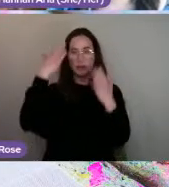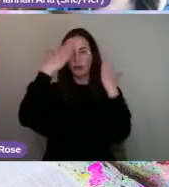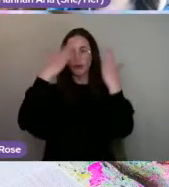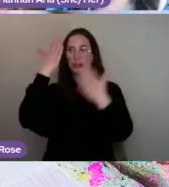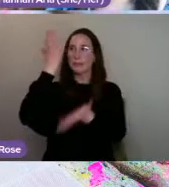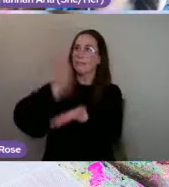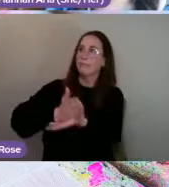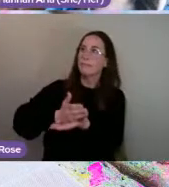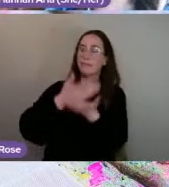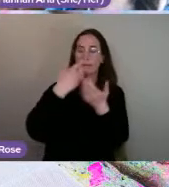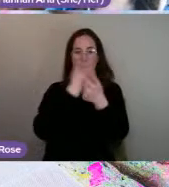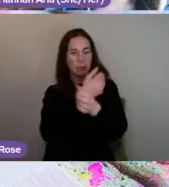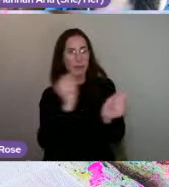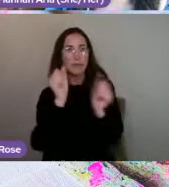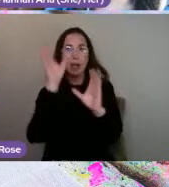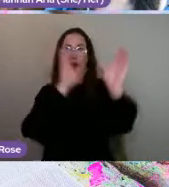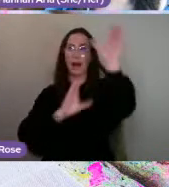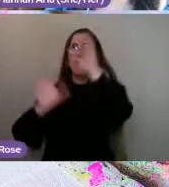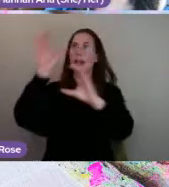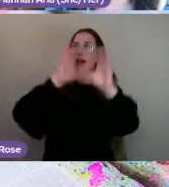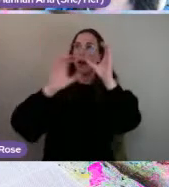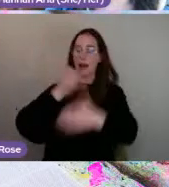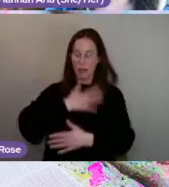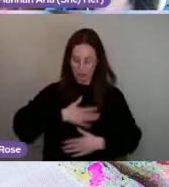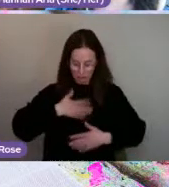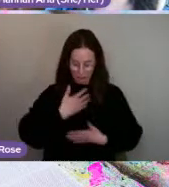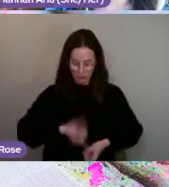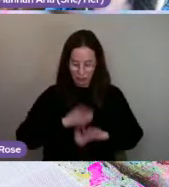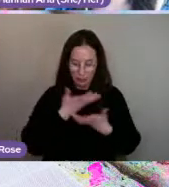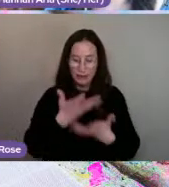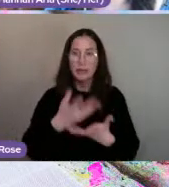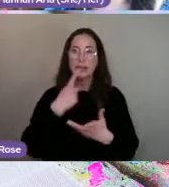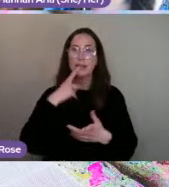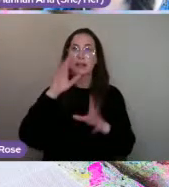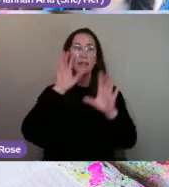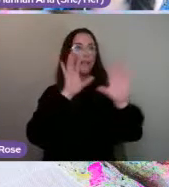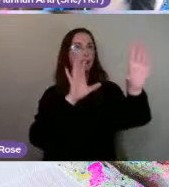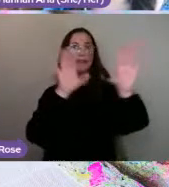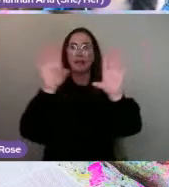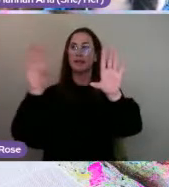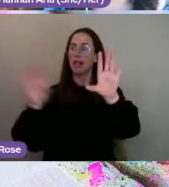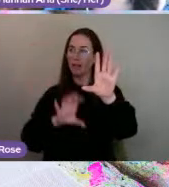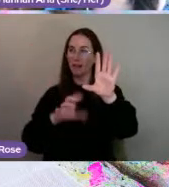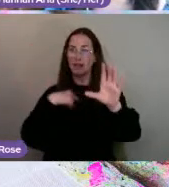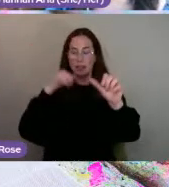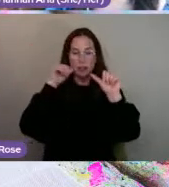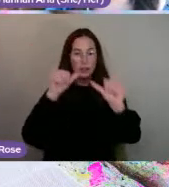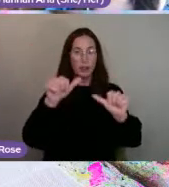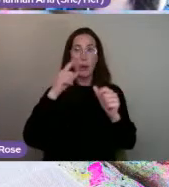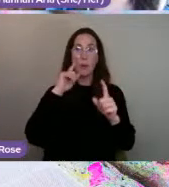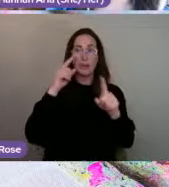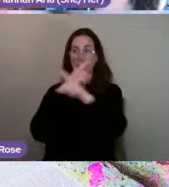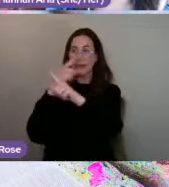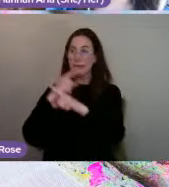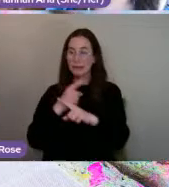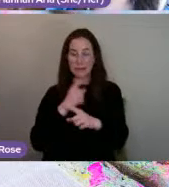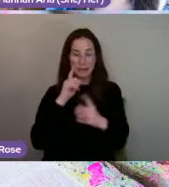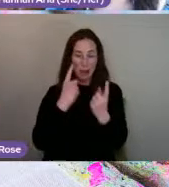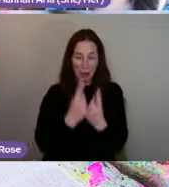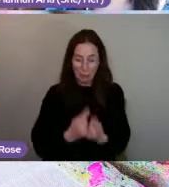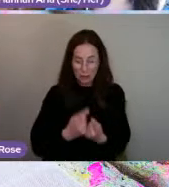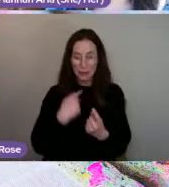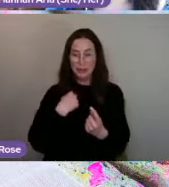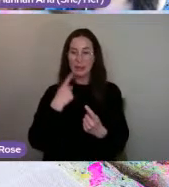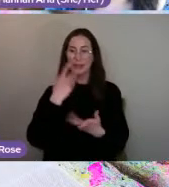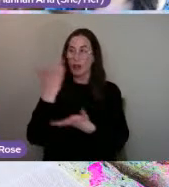sometimes full of explosive colours and emotions. There are familiar faces, yet obscure objects, sights and conversations. Just as I am